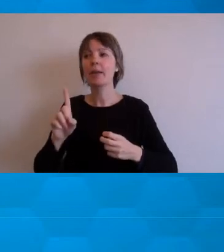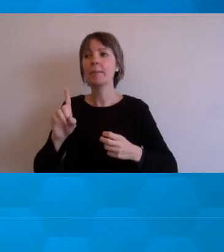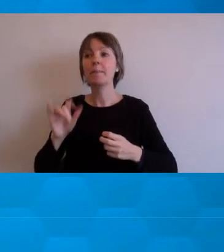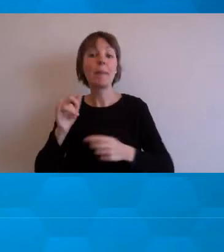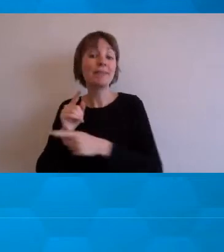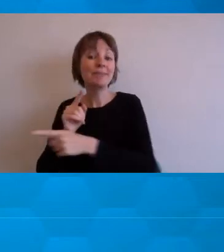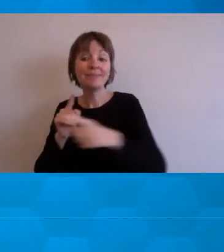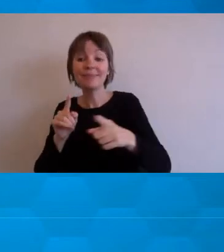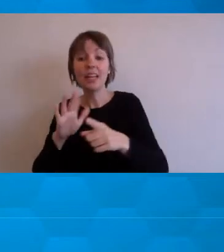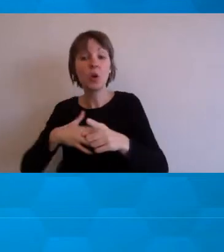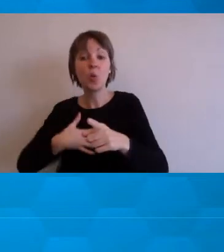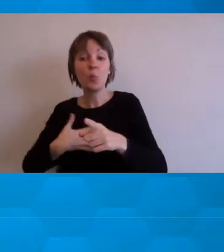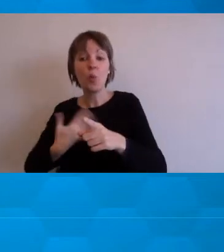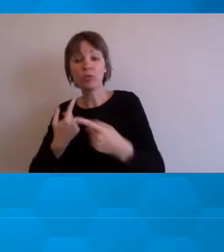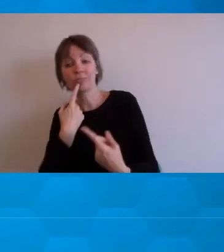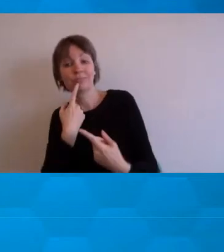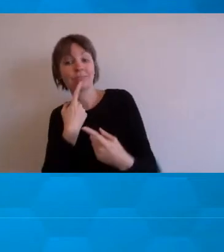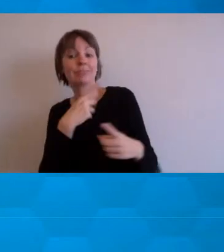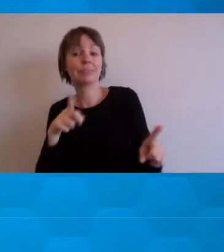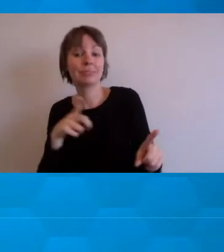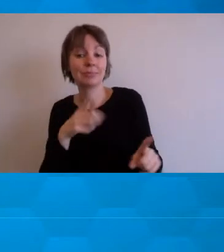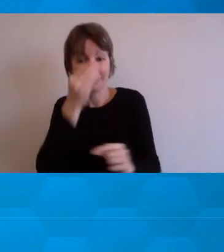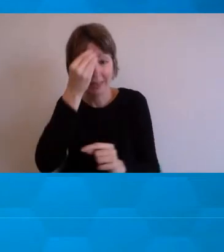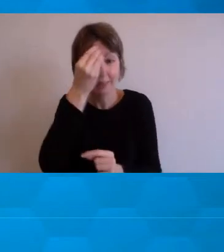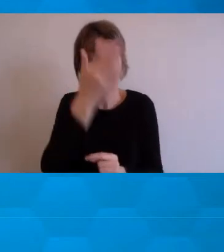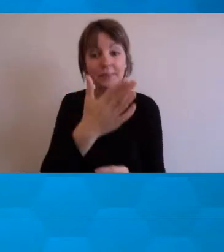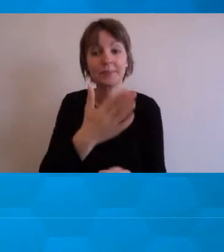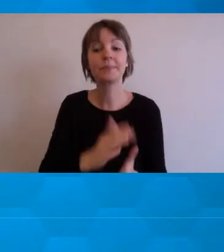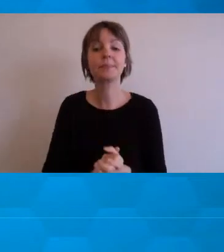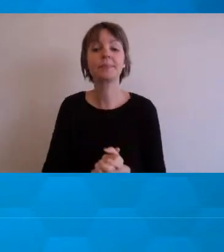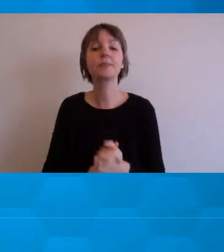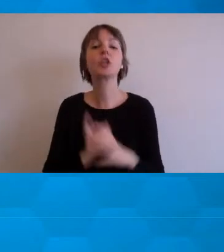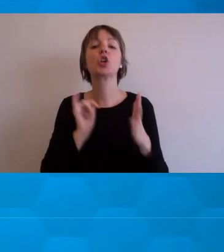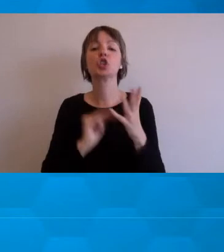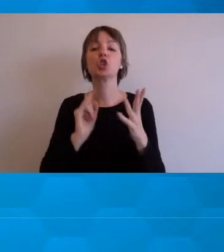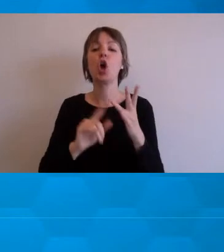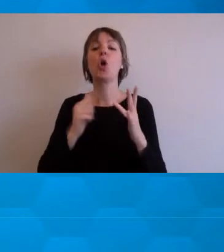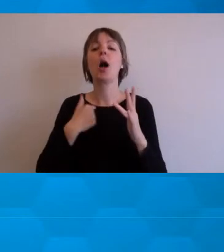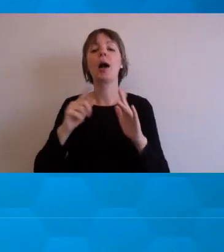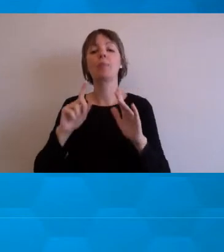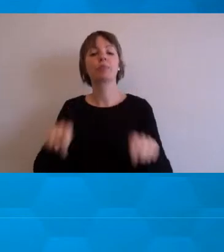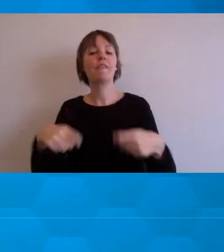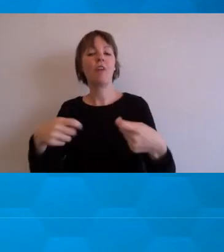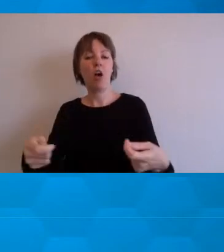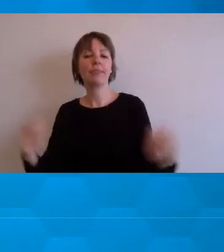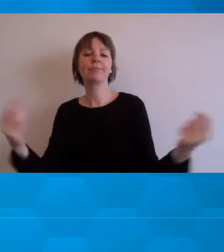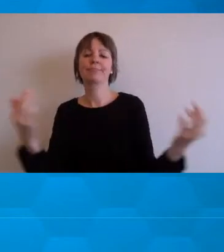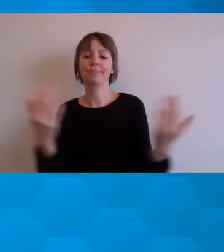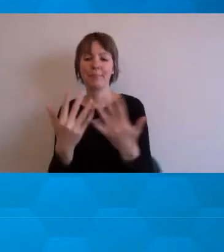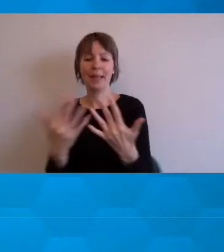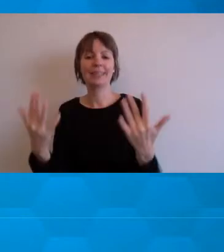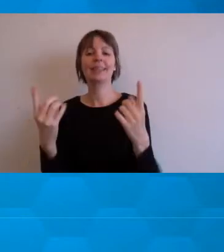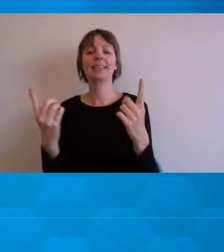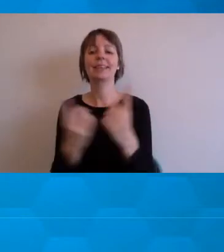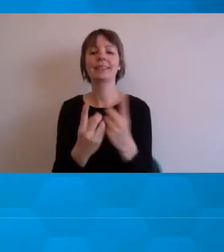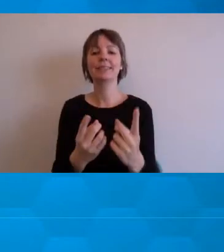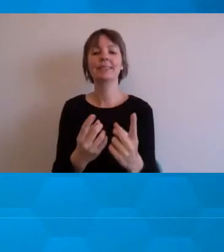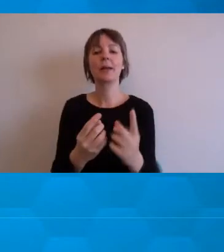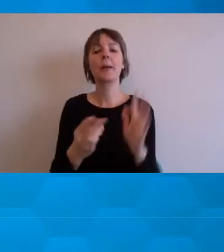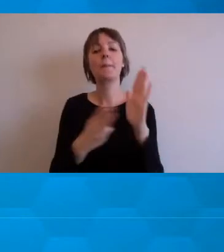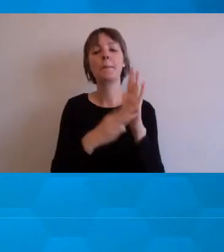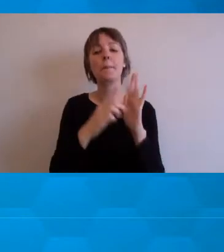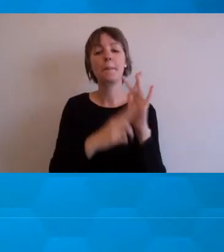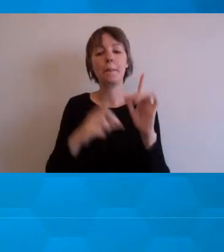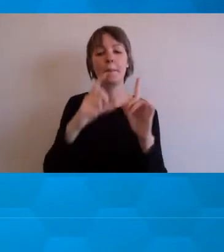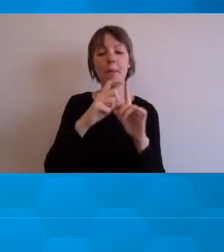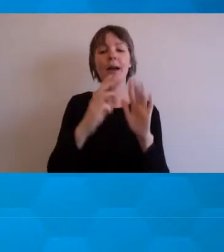with the with the rest of the cohort. And so I just provide lots of things. The main things I do, again, mind mappings, a lot of